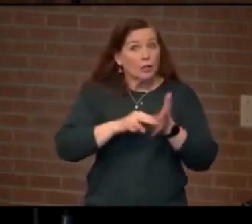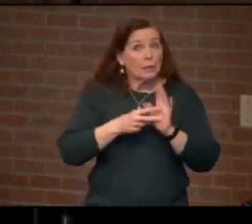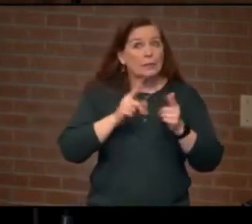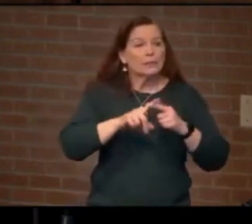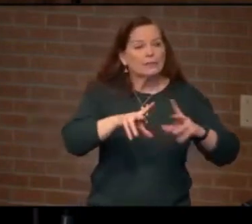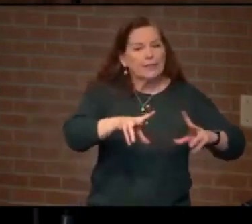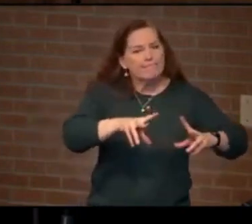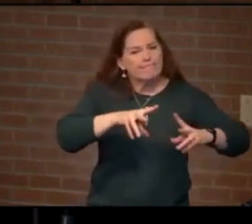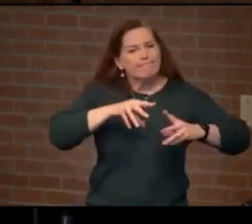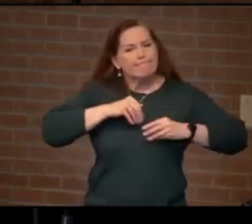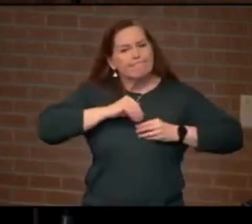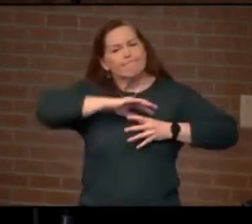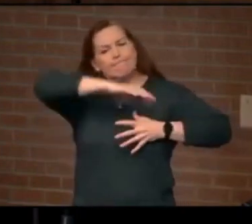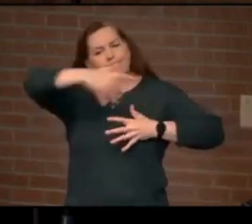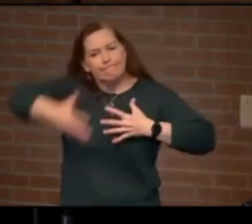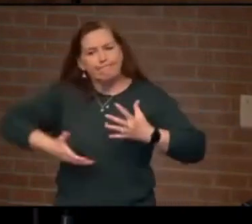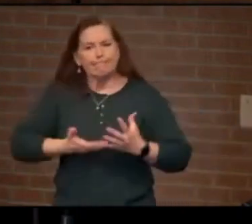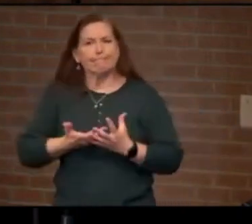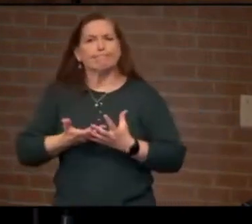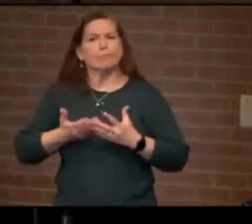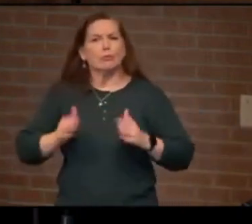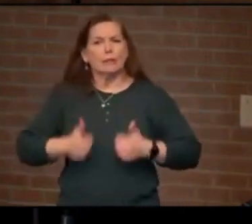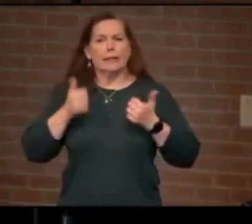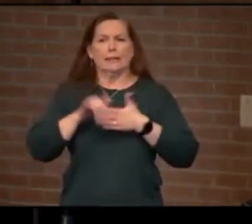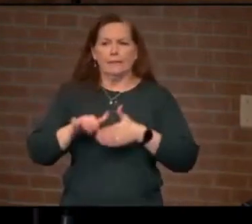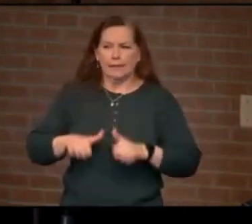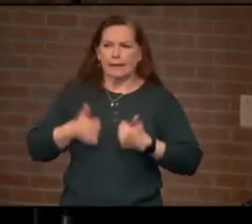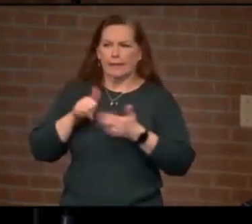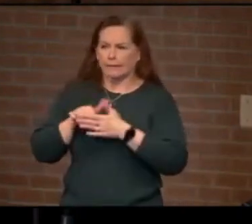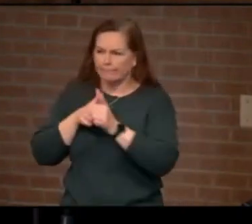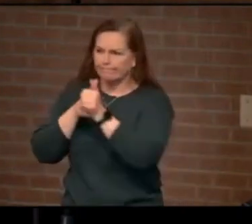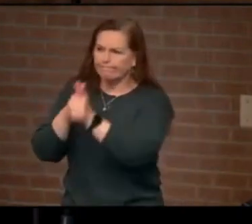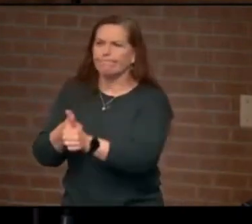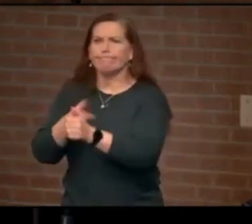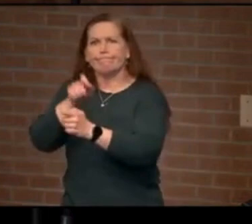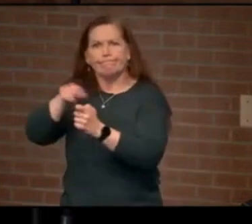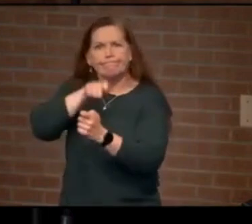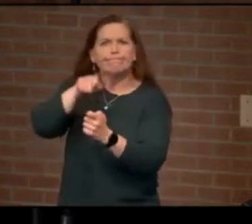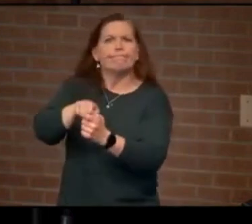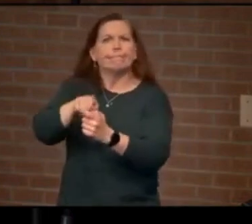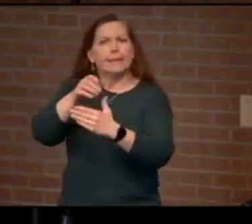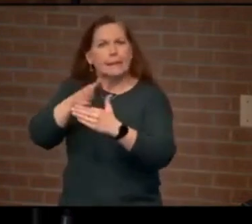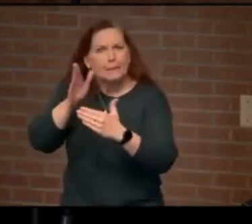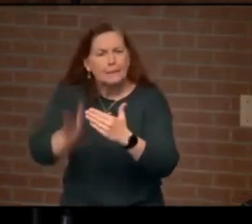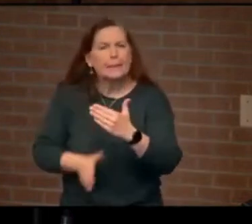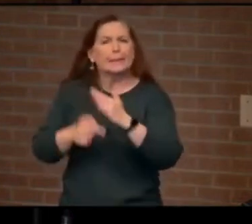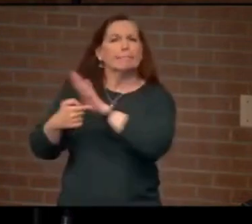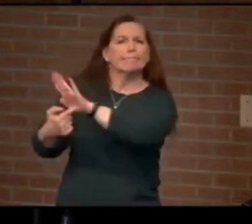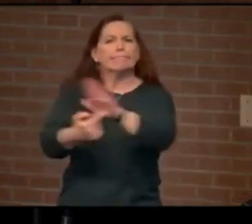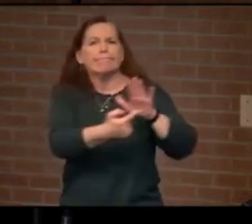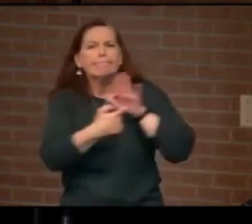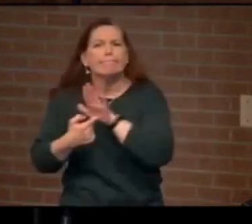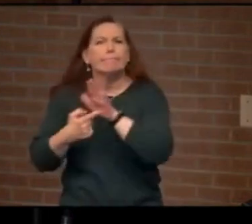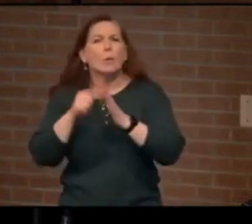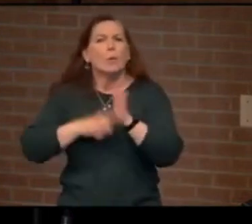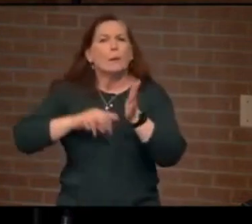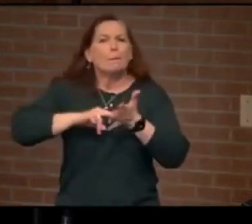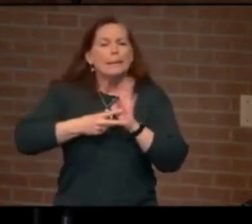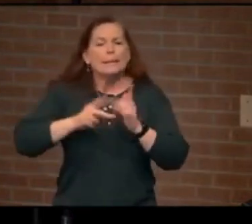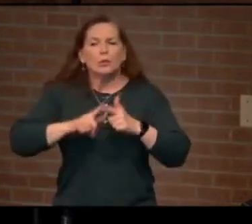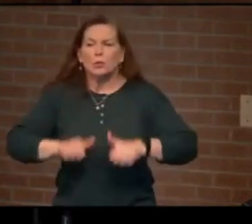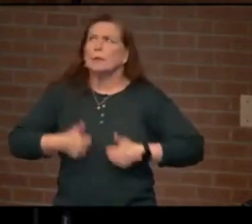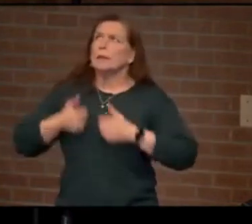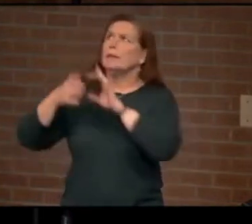it, to live a life of true completeness that exemplifies what it is to live in